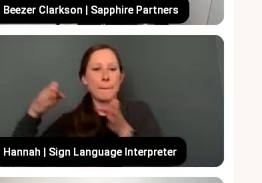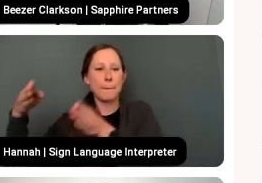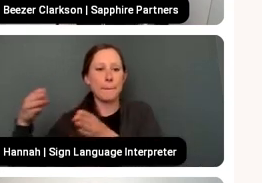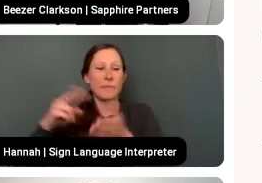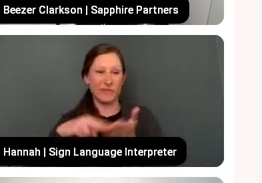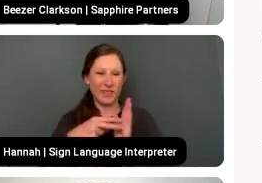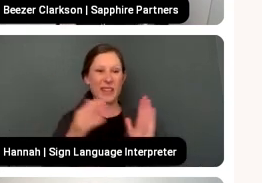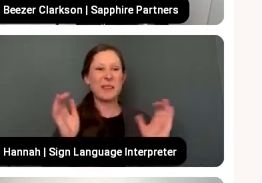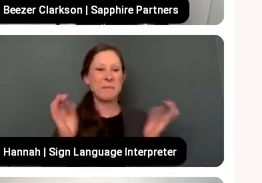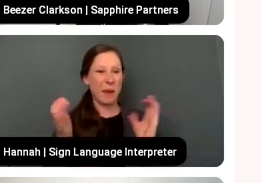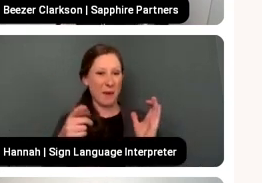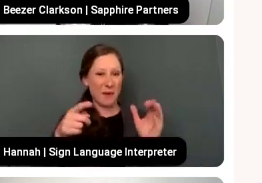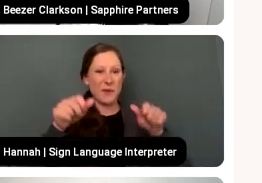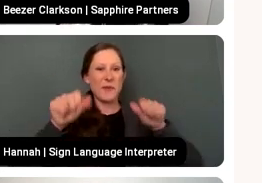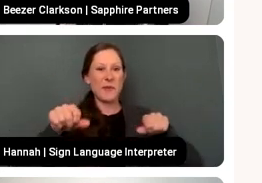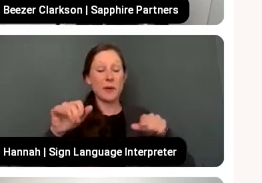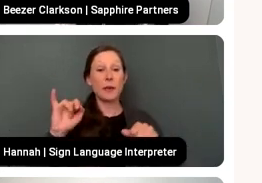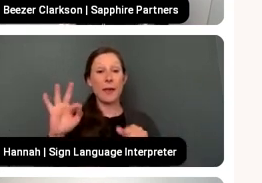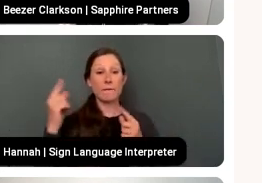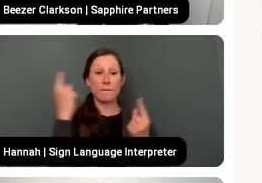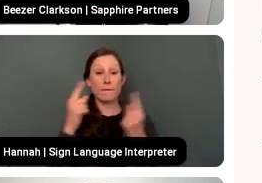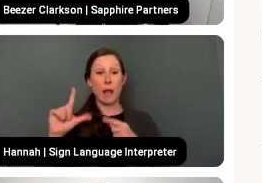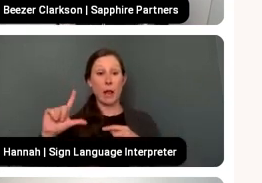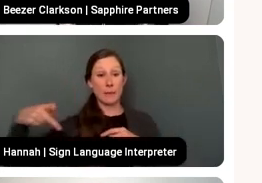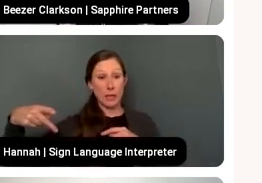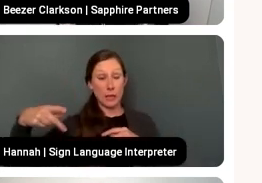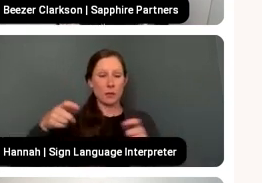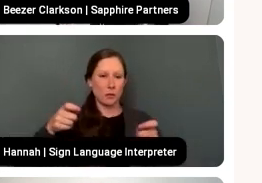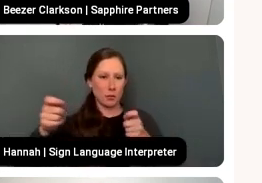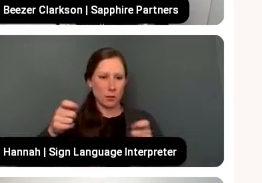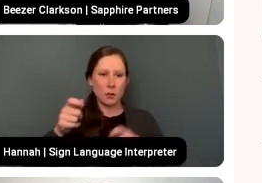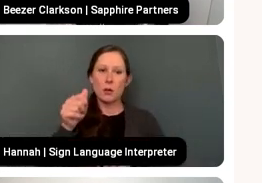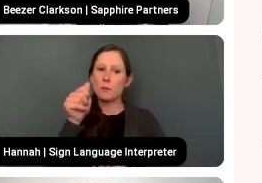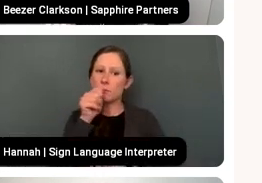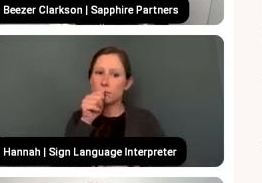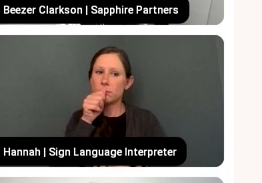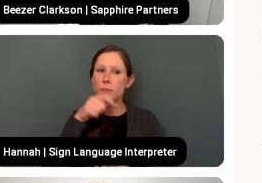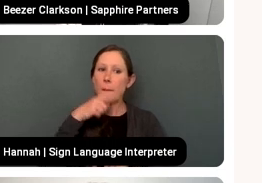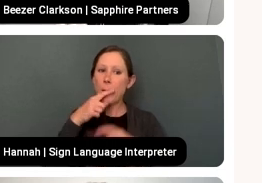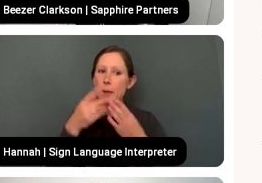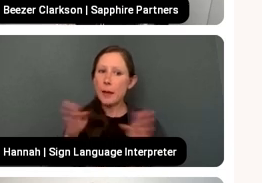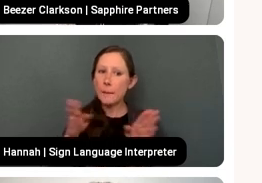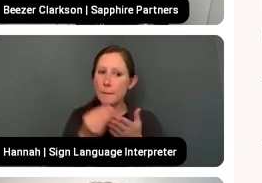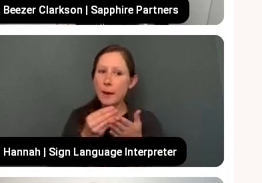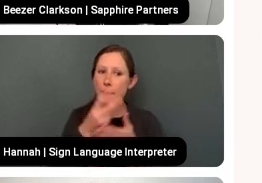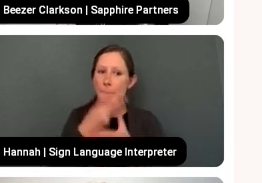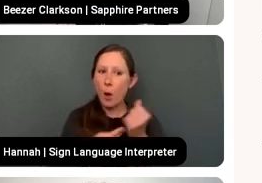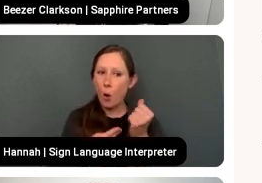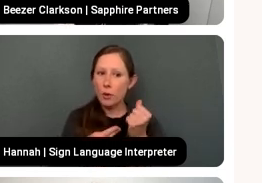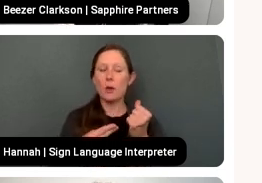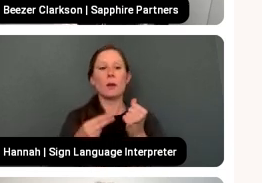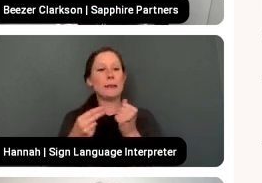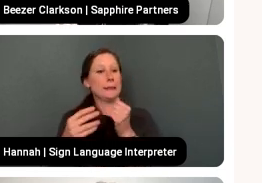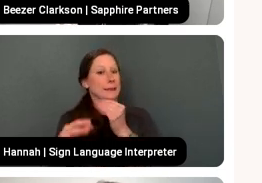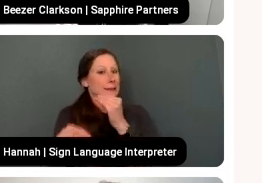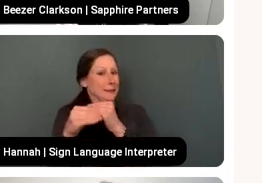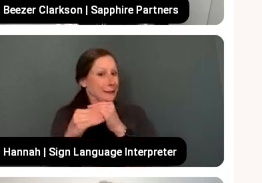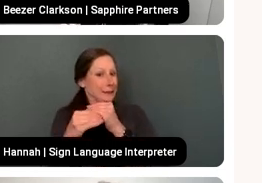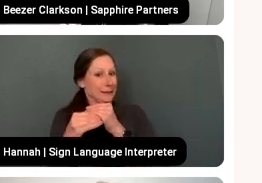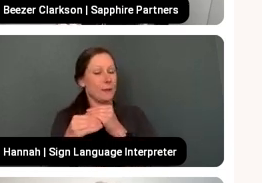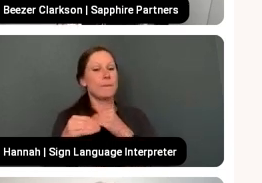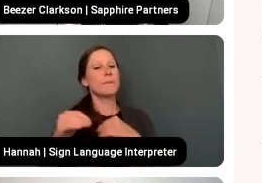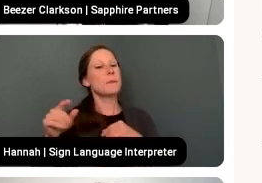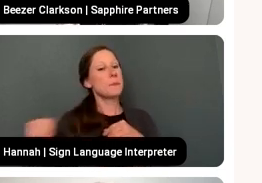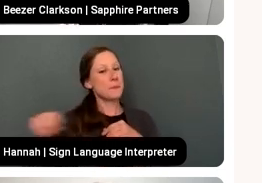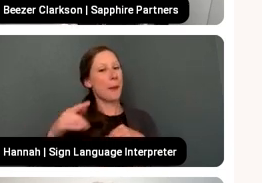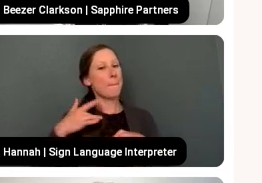if you're thinking about LPs that manage public and private money, they, again, gross generalization caveat, tend to care about IRR